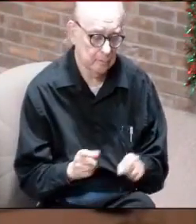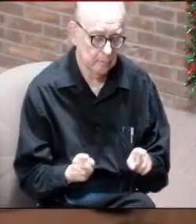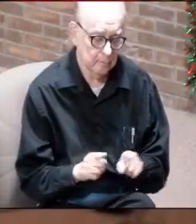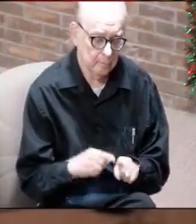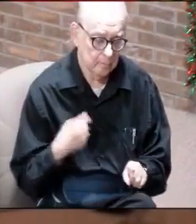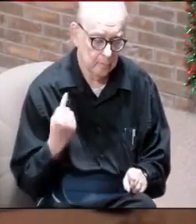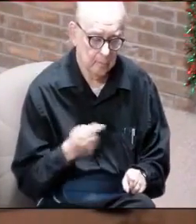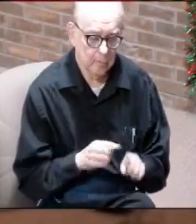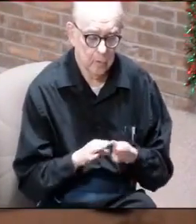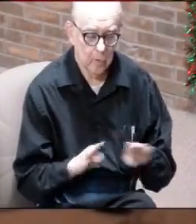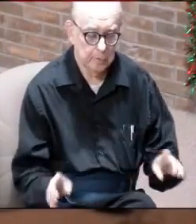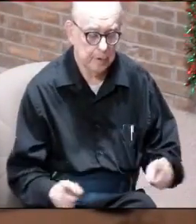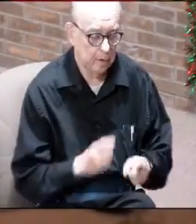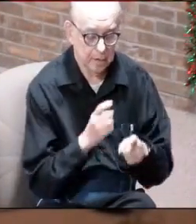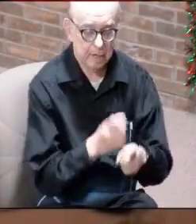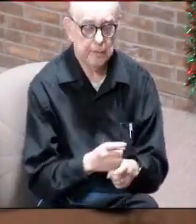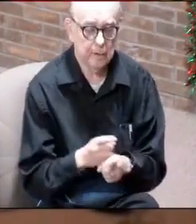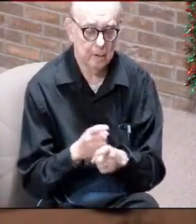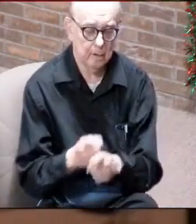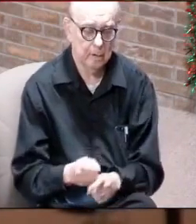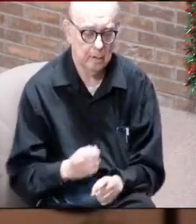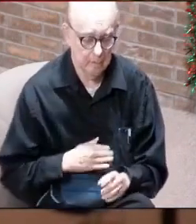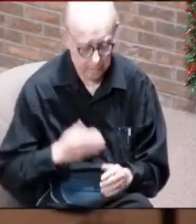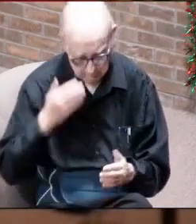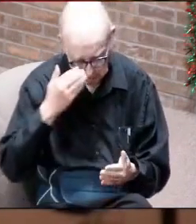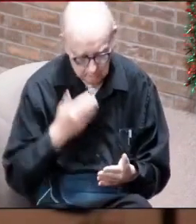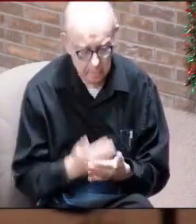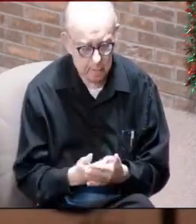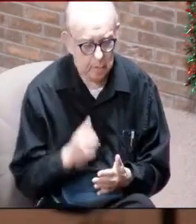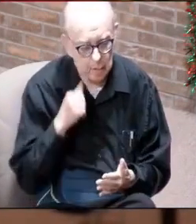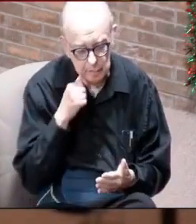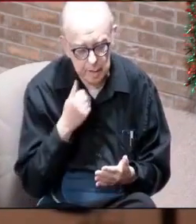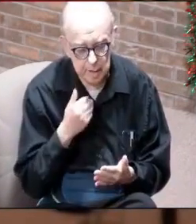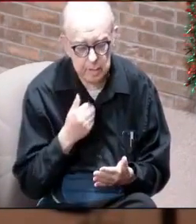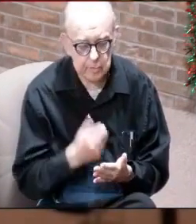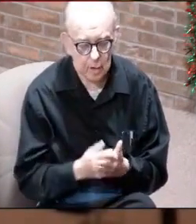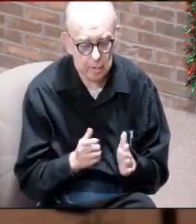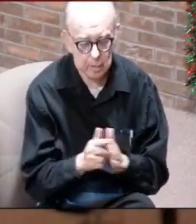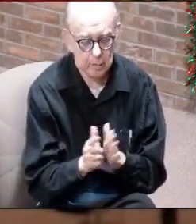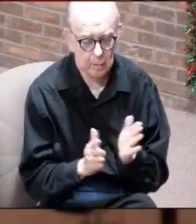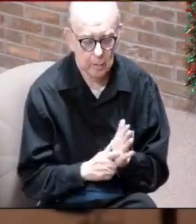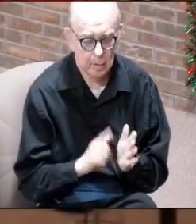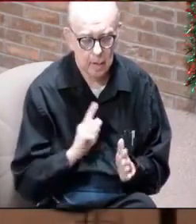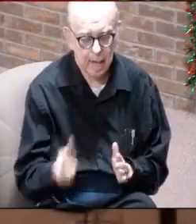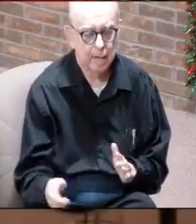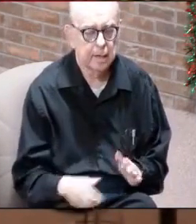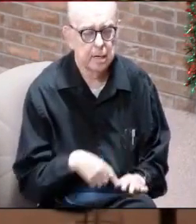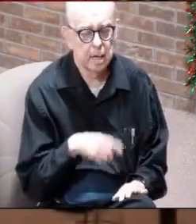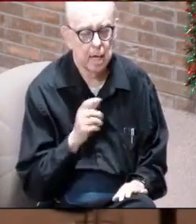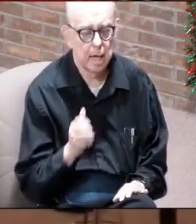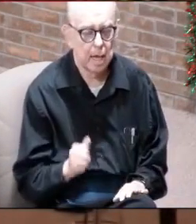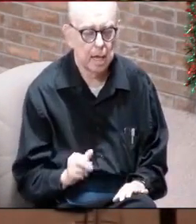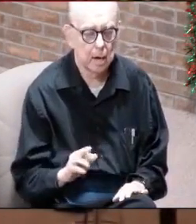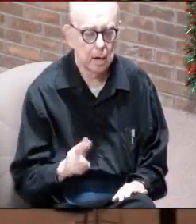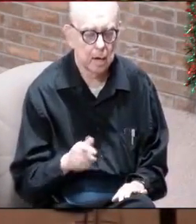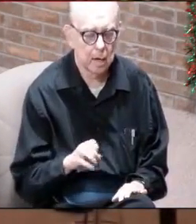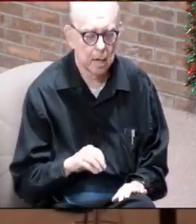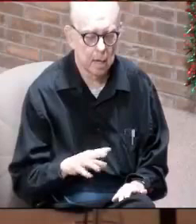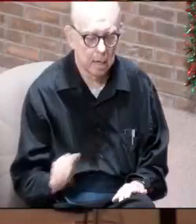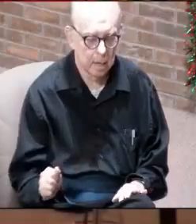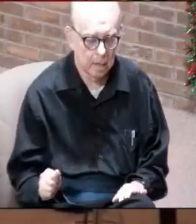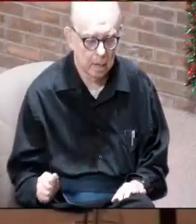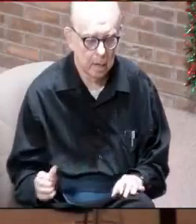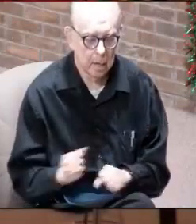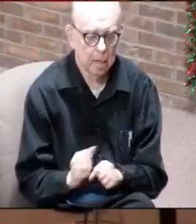when we were opening our presents, my son and my daughter-in-law are out in Arizona, and so as we're getting